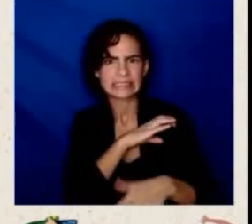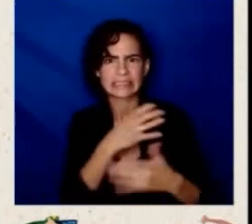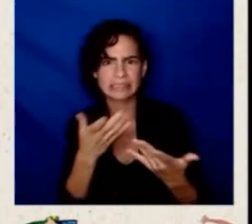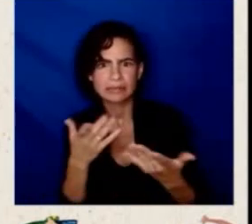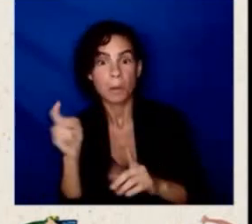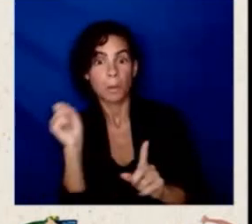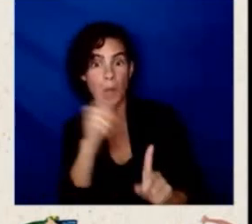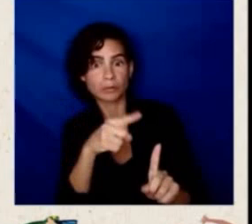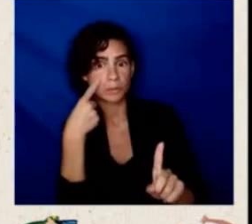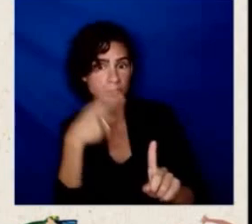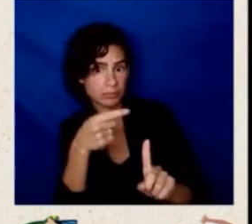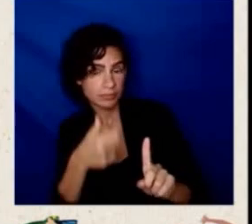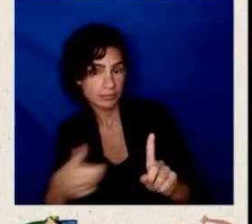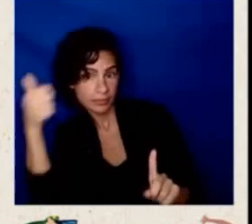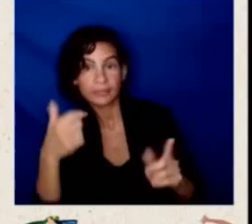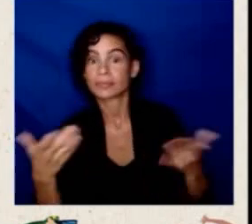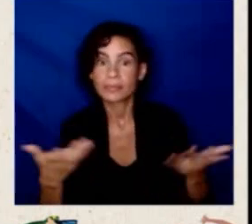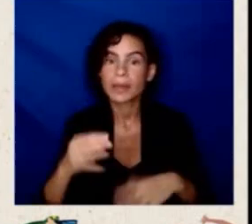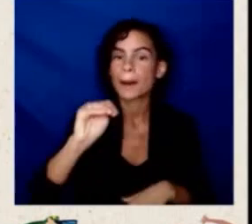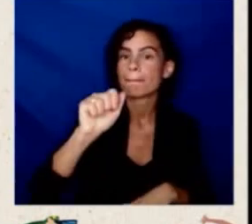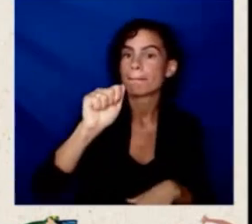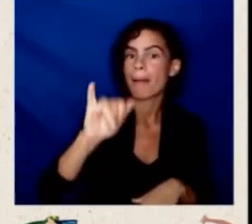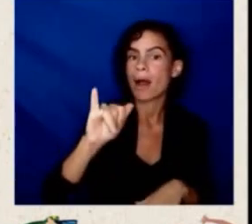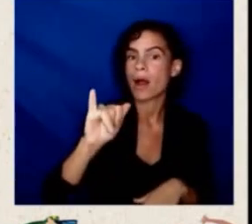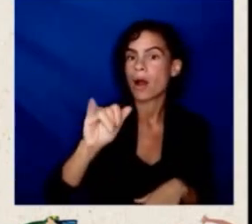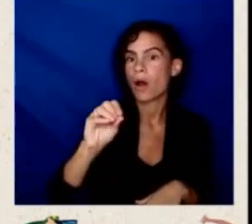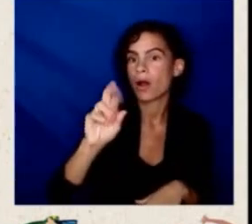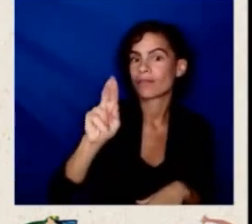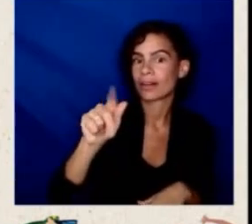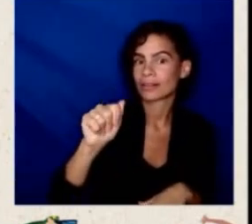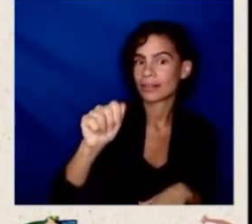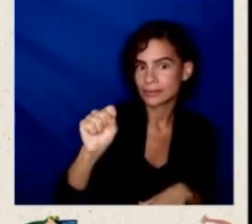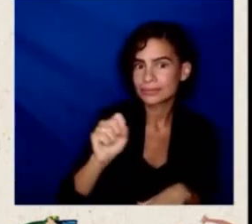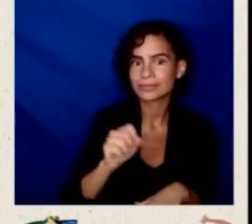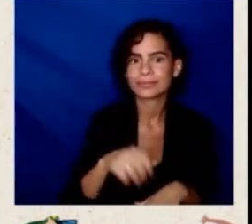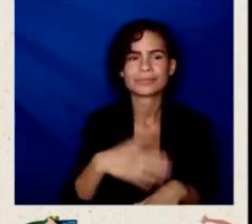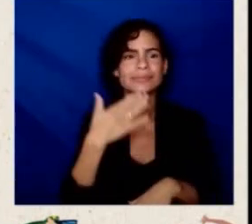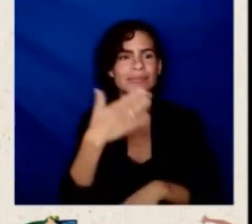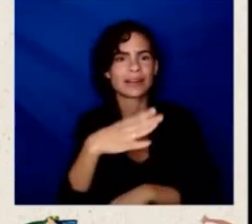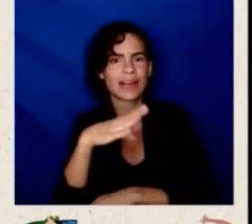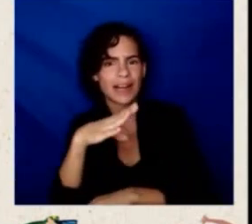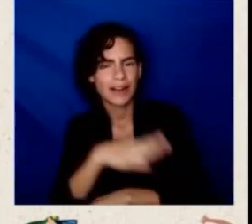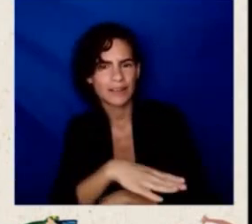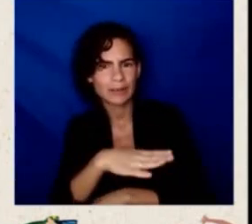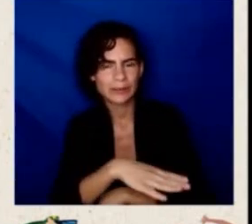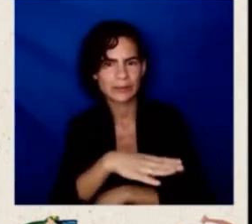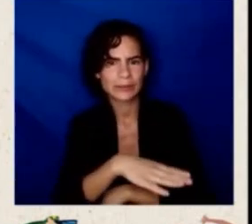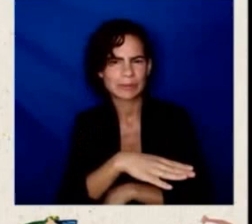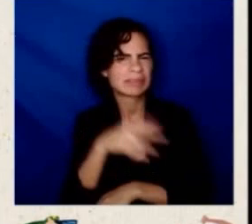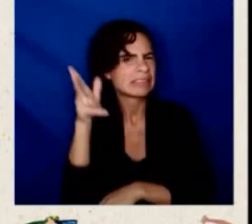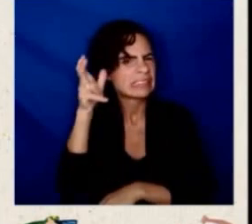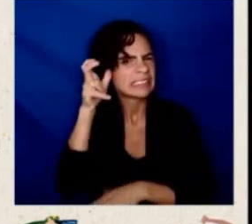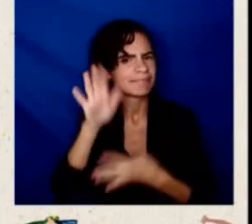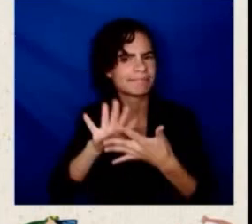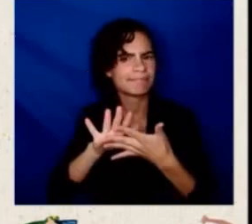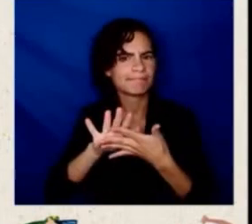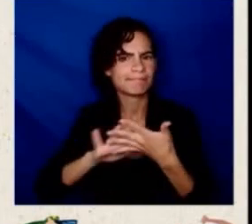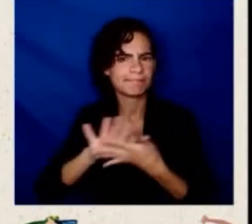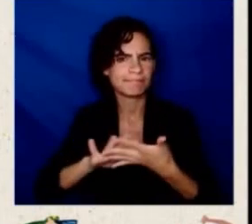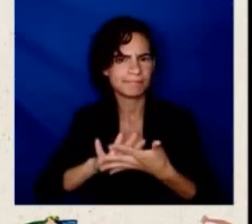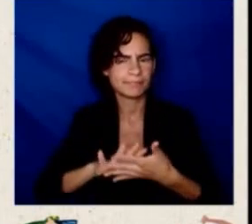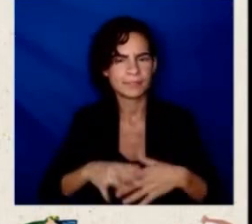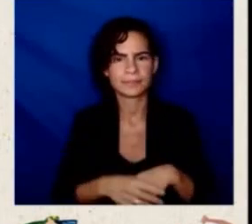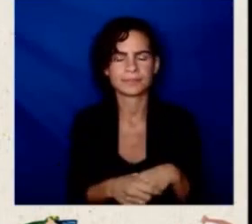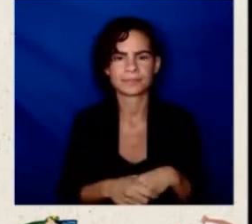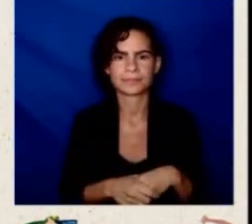Good afternoon. I'm Xiomara Castro. I'm the United States President at the White House under the invitation of President